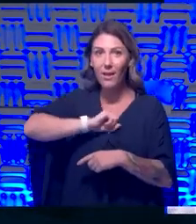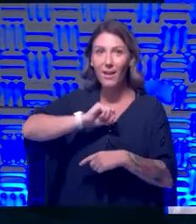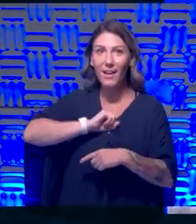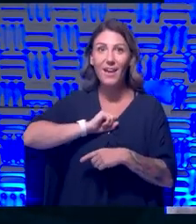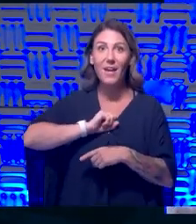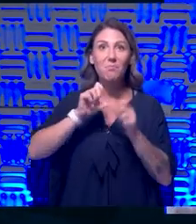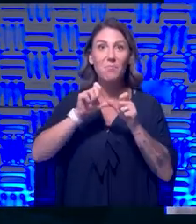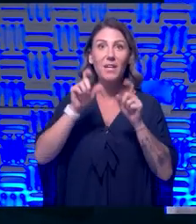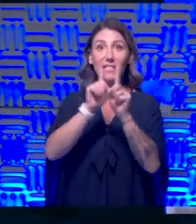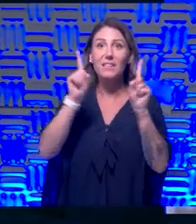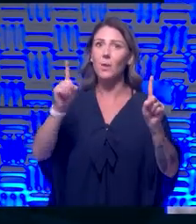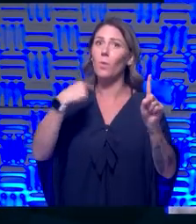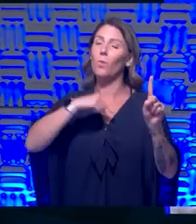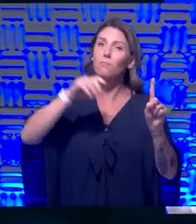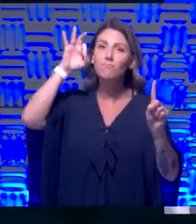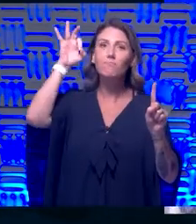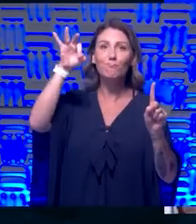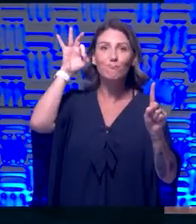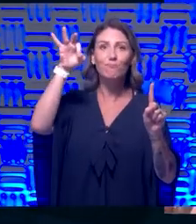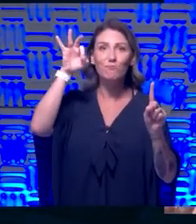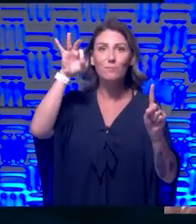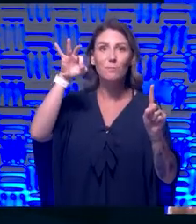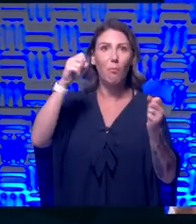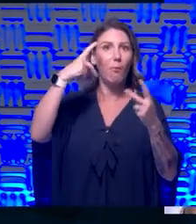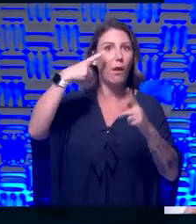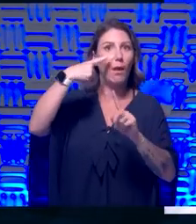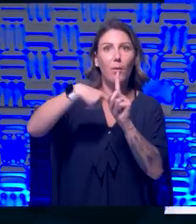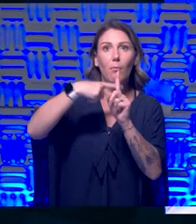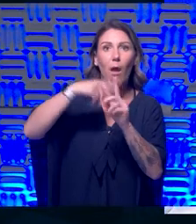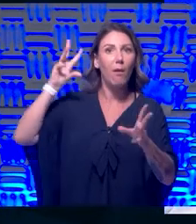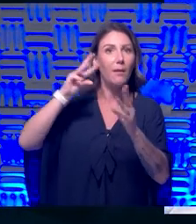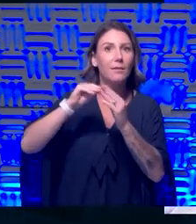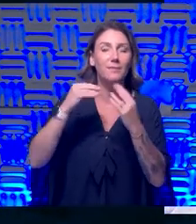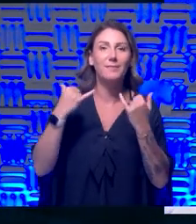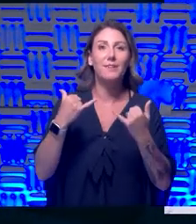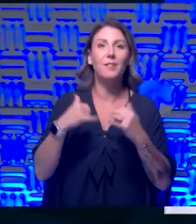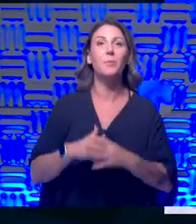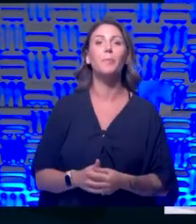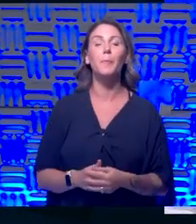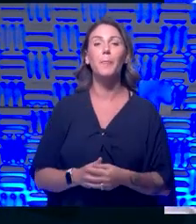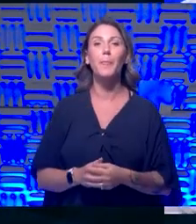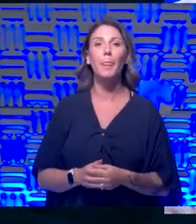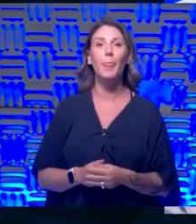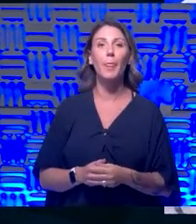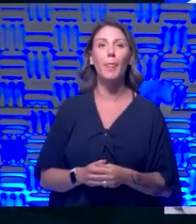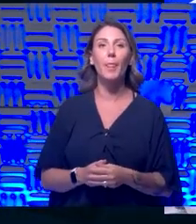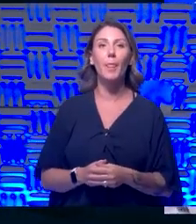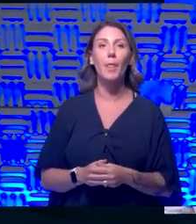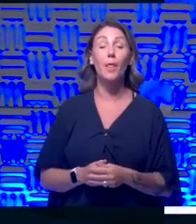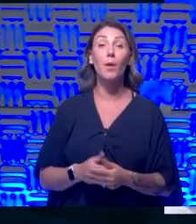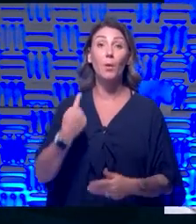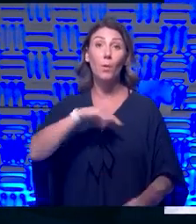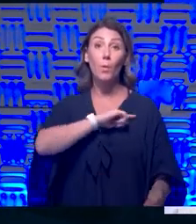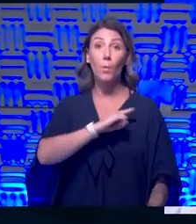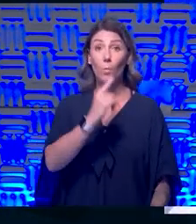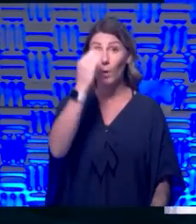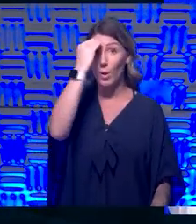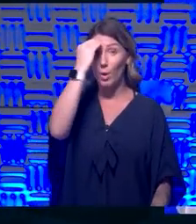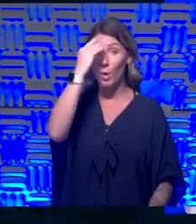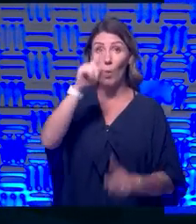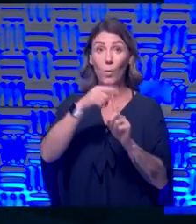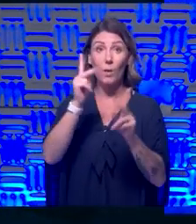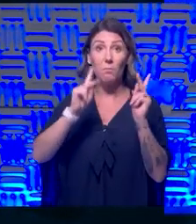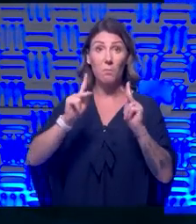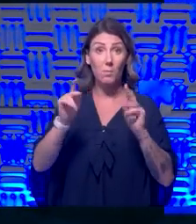Those are the things we've been preaching for now months, let's just say it. And I think we know that when people do it,